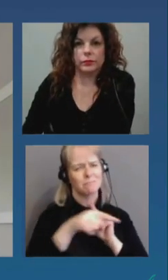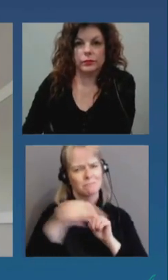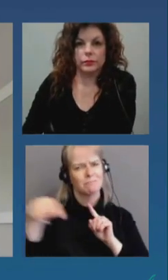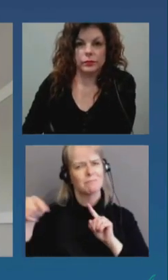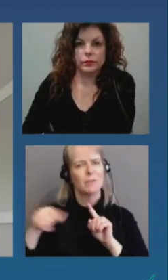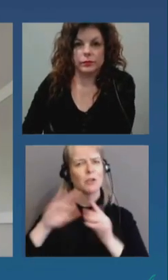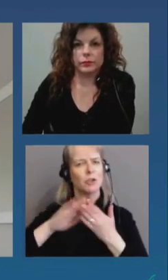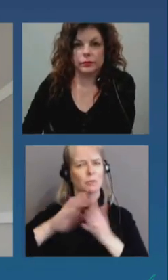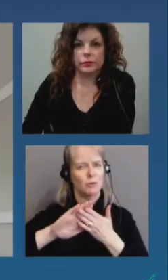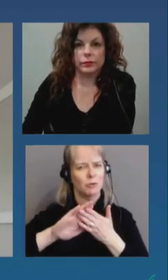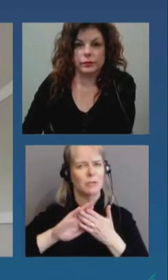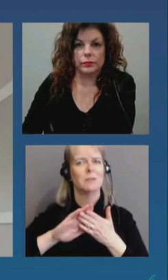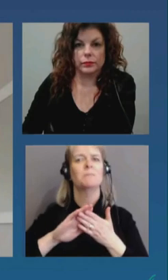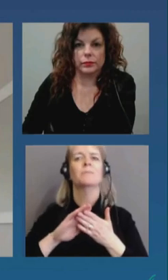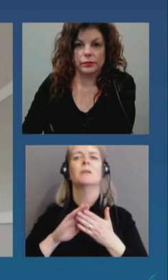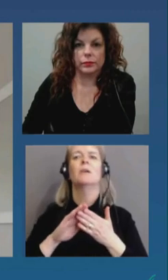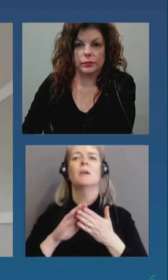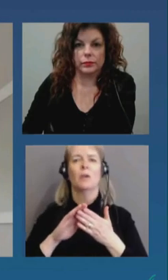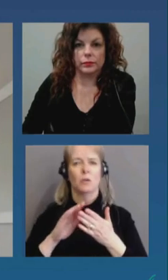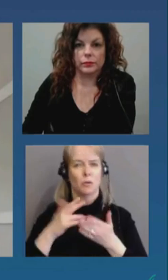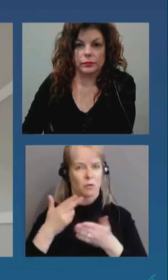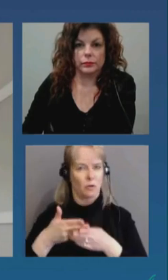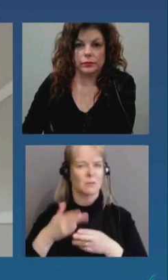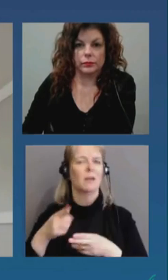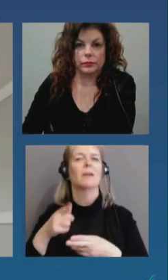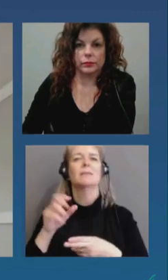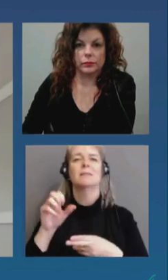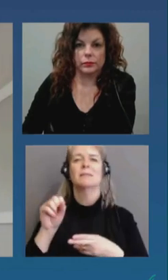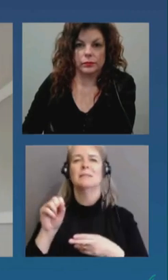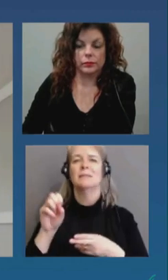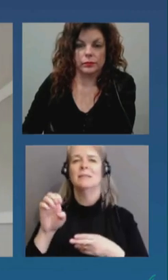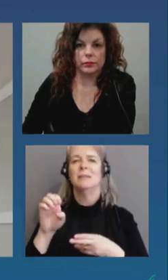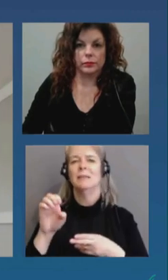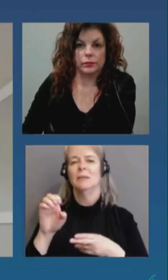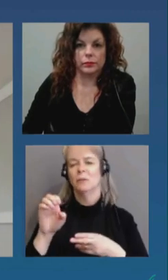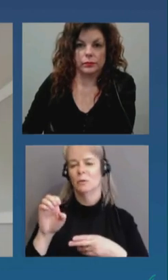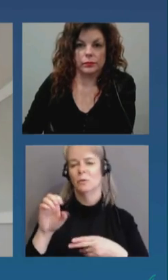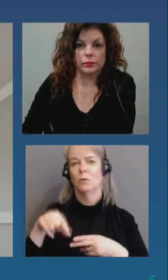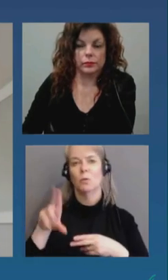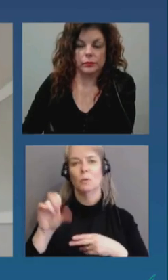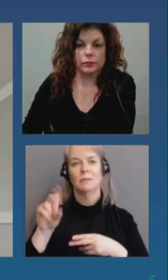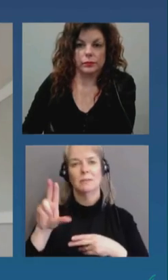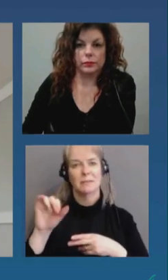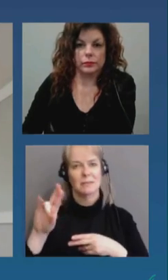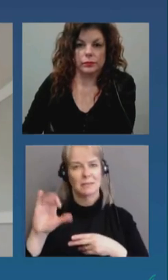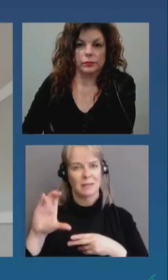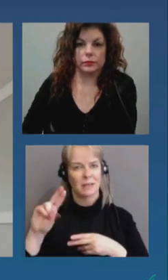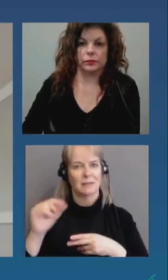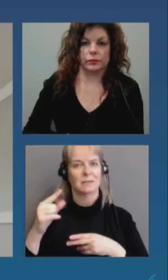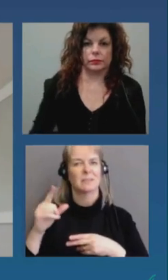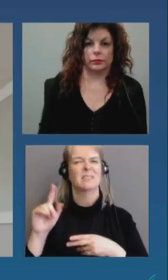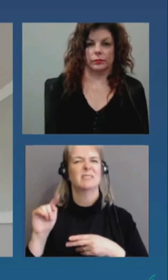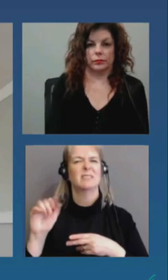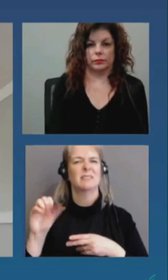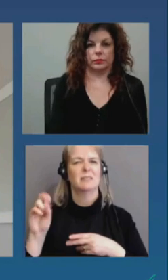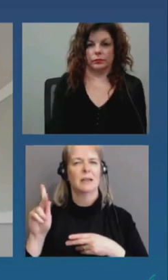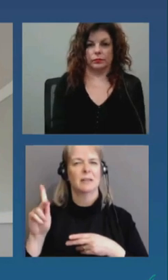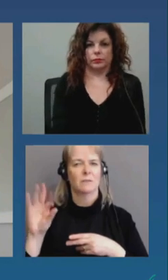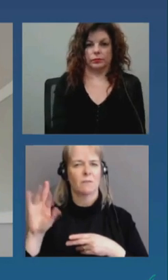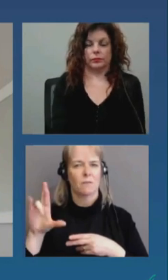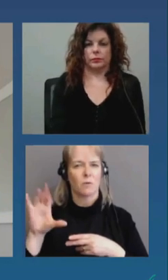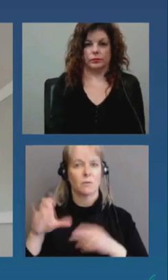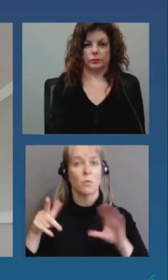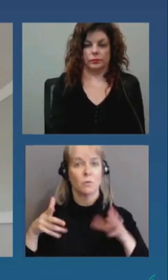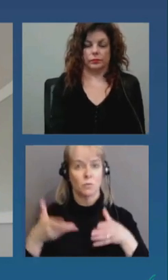through a sequencing task force is to look at this group one first of all of people who cannot work from home